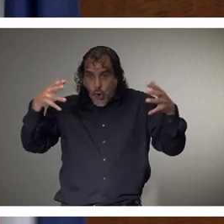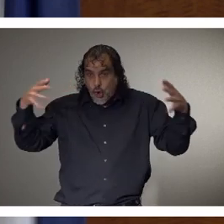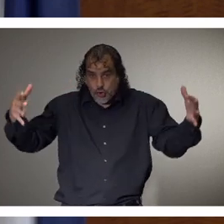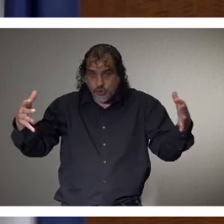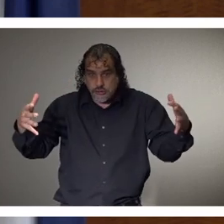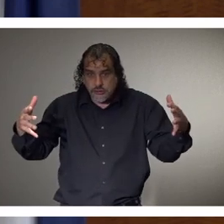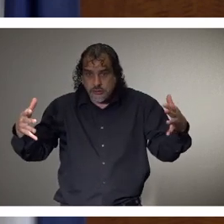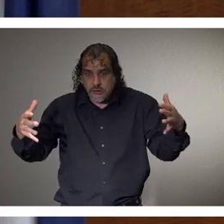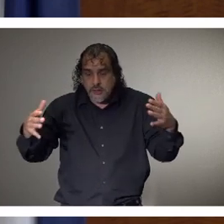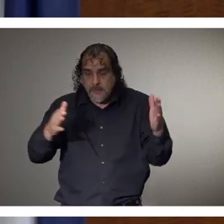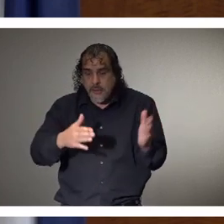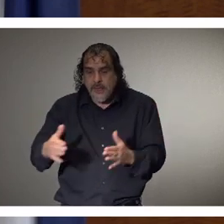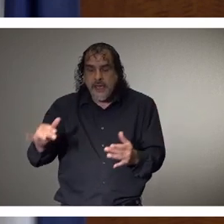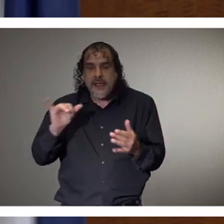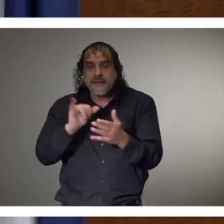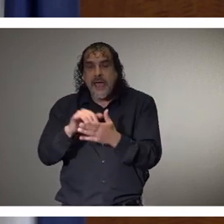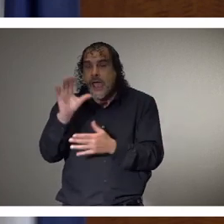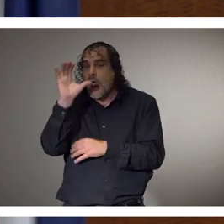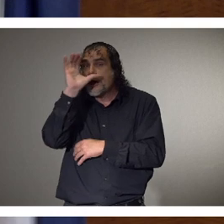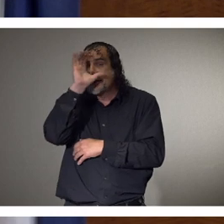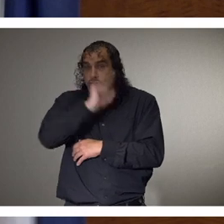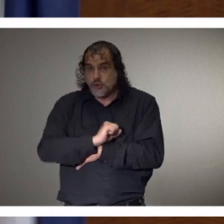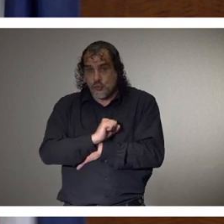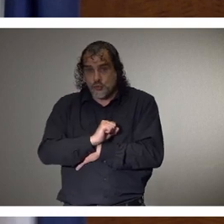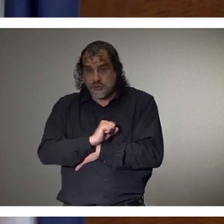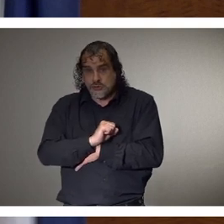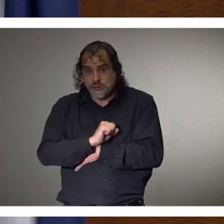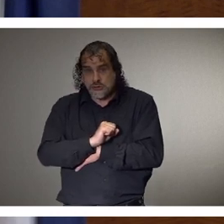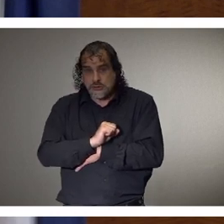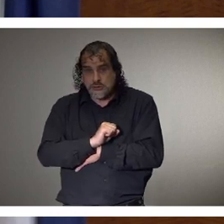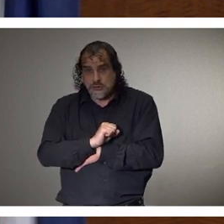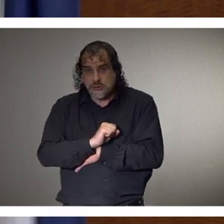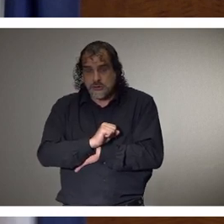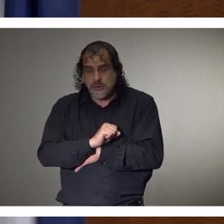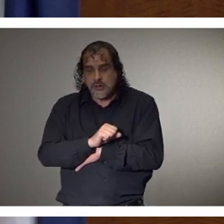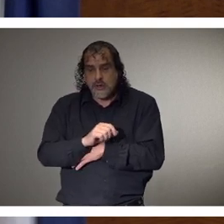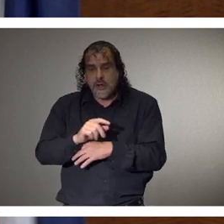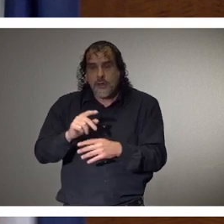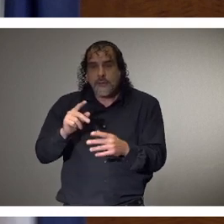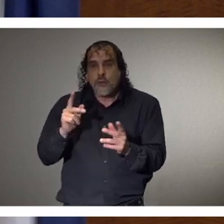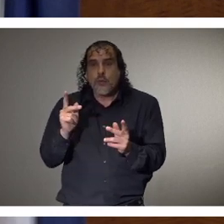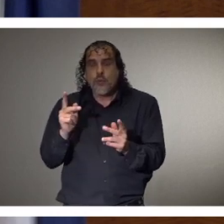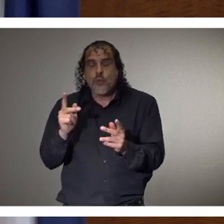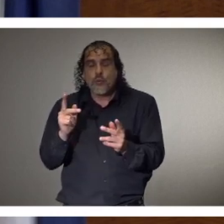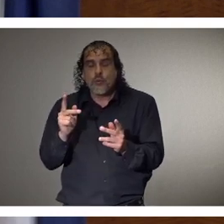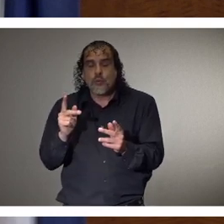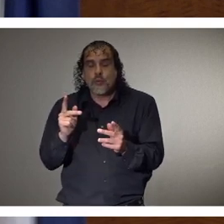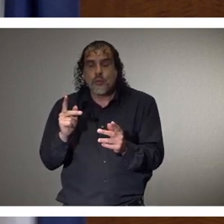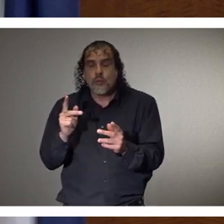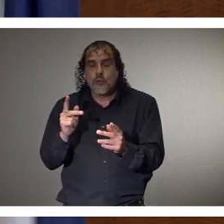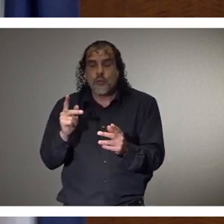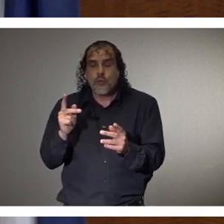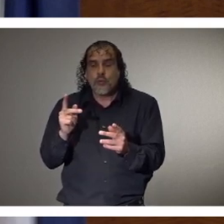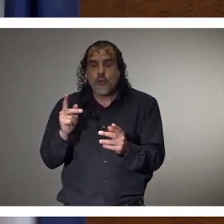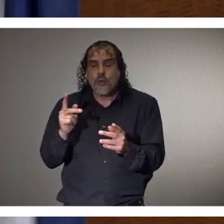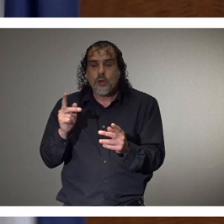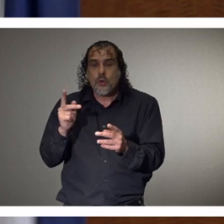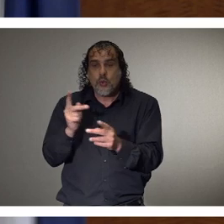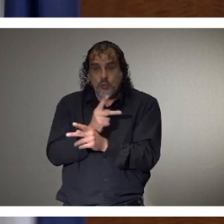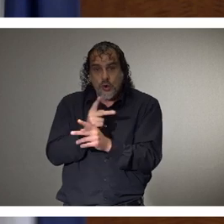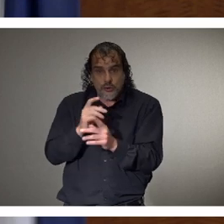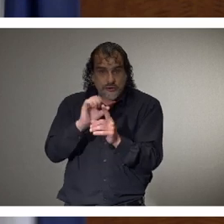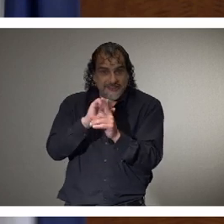assumes the scenario from the IHME data